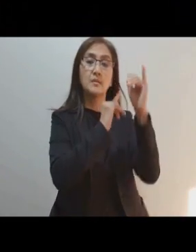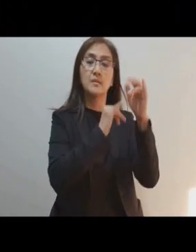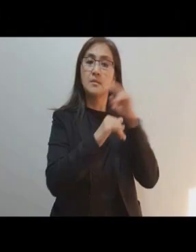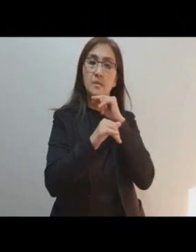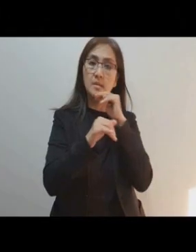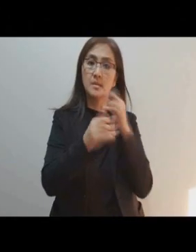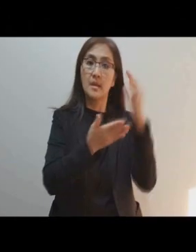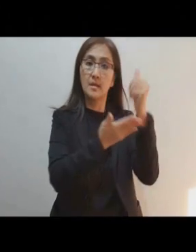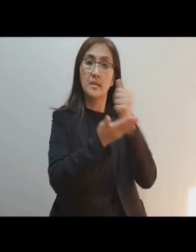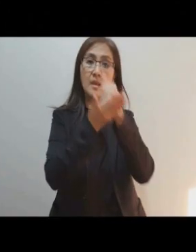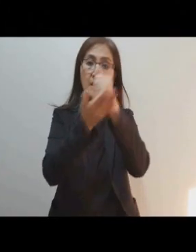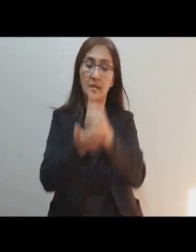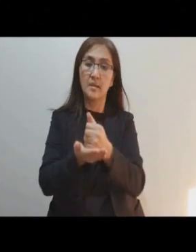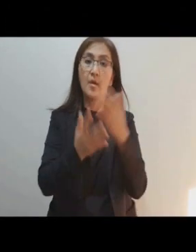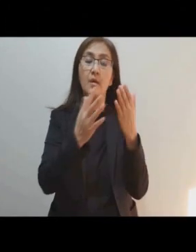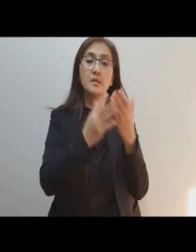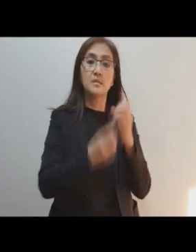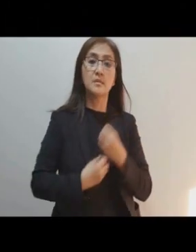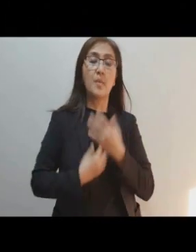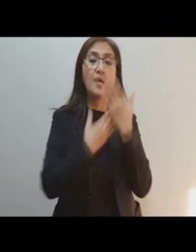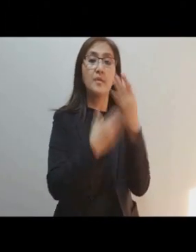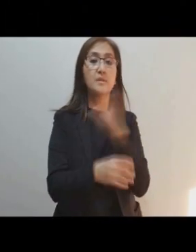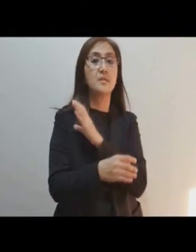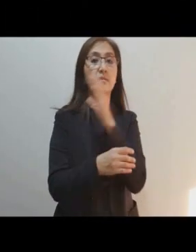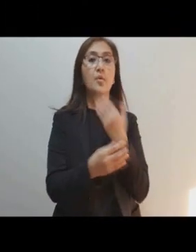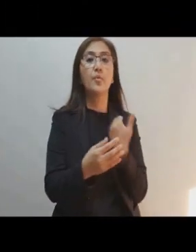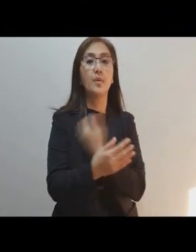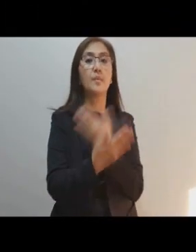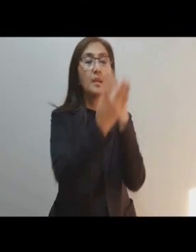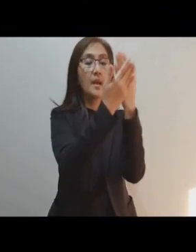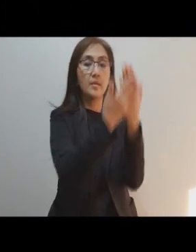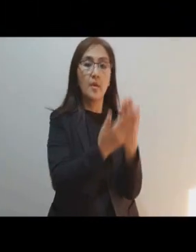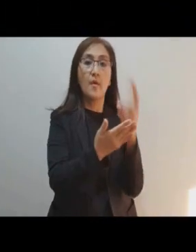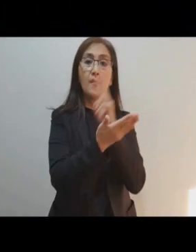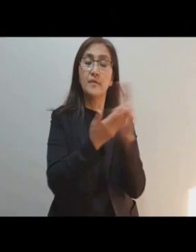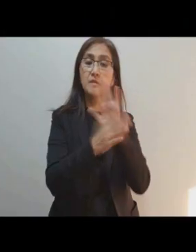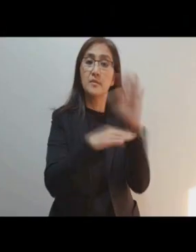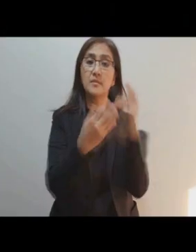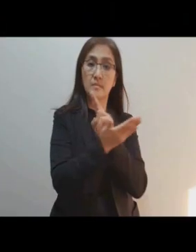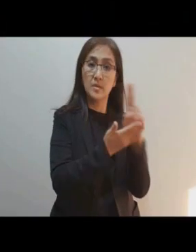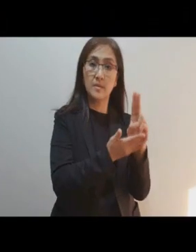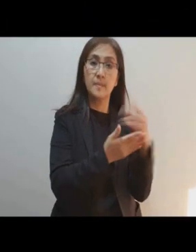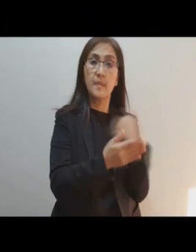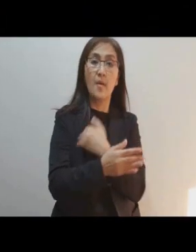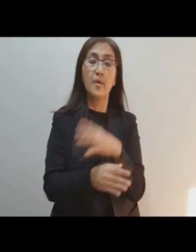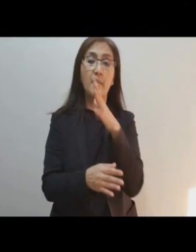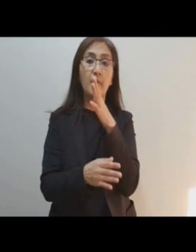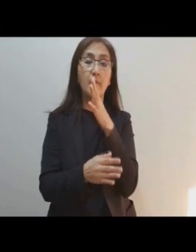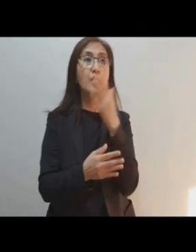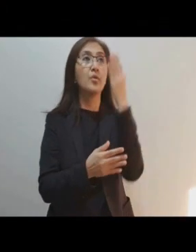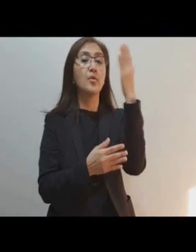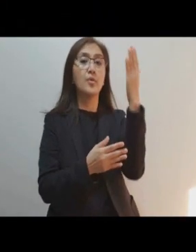unaided. Inspired with this confidence, we fly unto you, O Virgin of Virgins, our Mother.